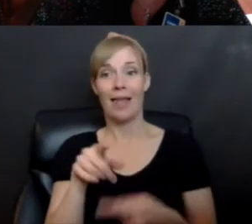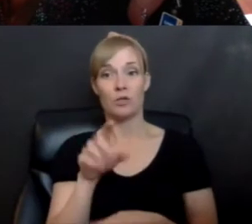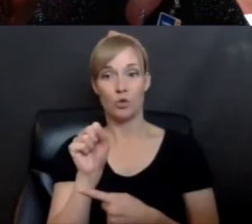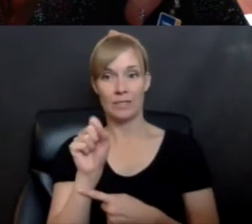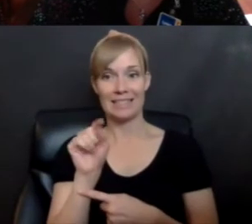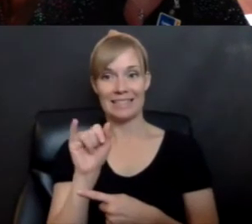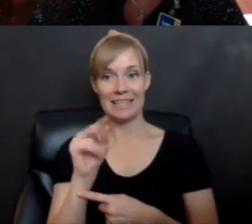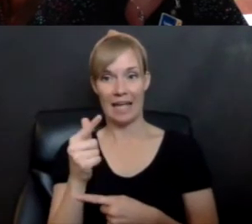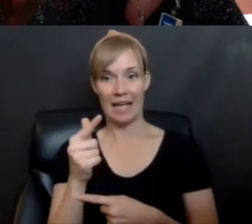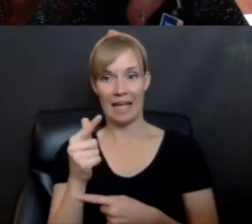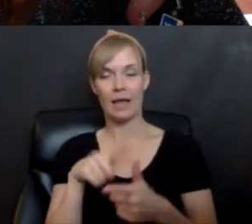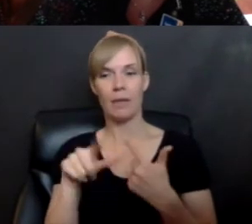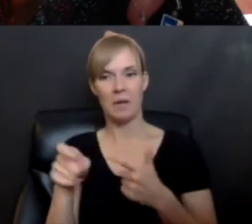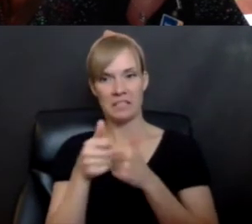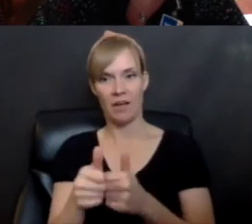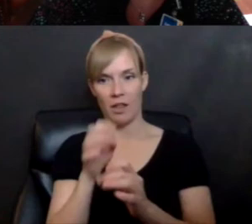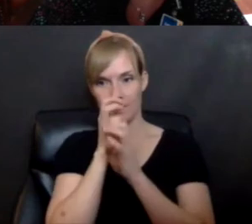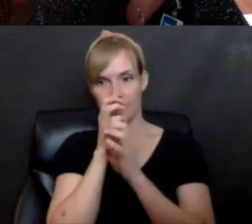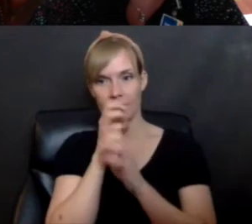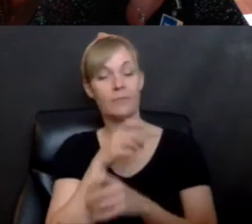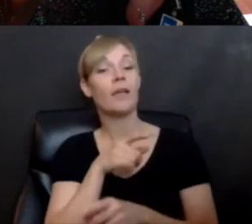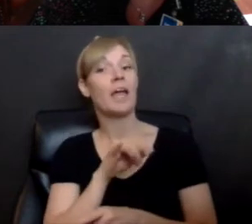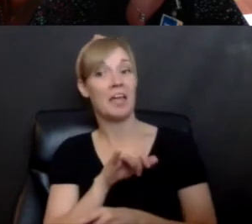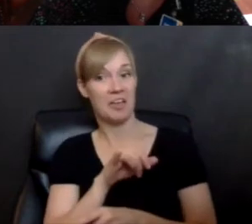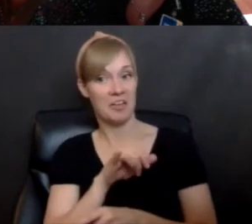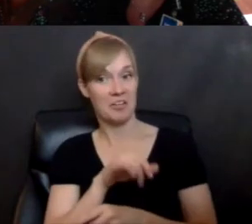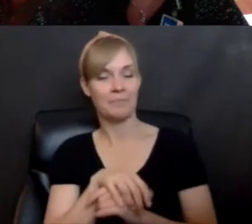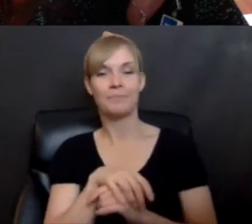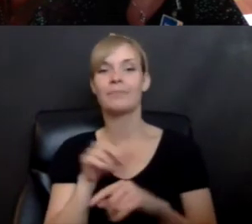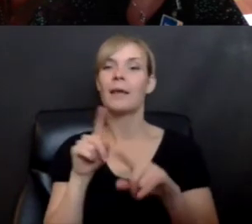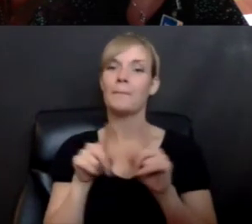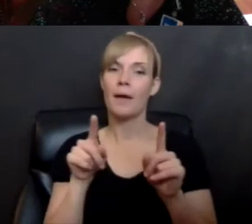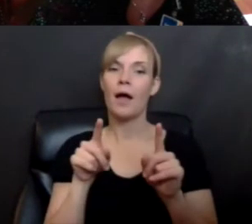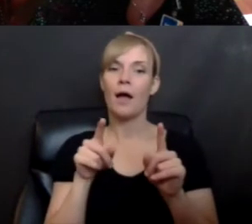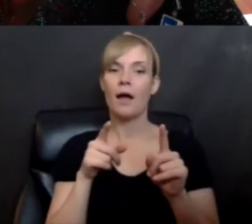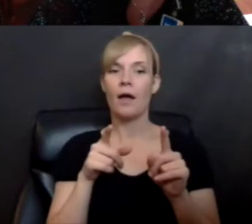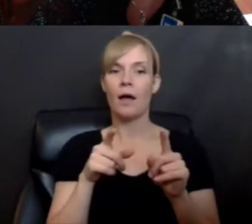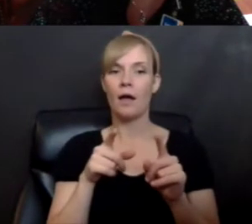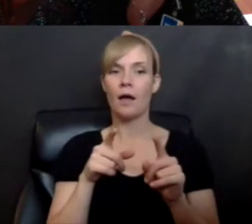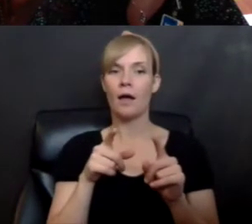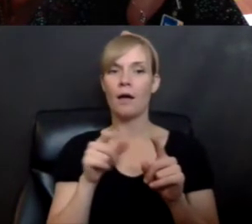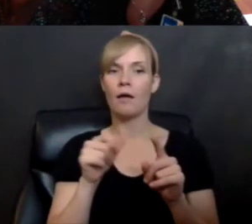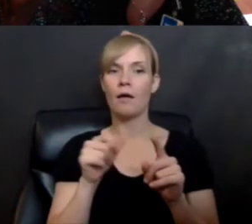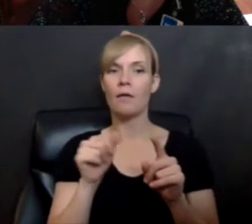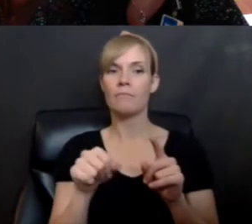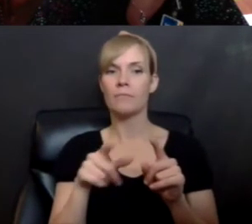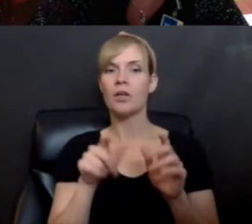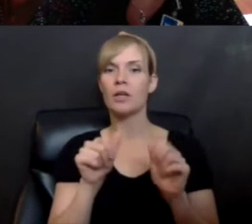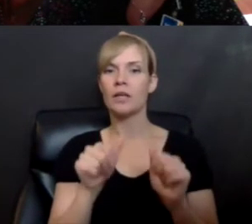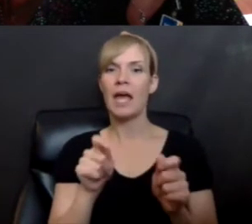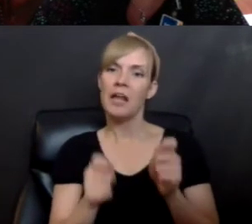be strict meter. Um, if, uh, but you get a little bit, you can fudge it with,